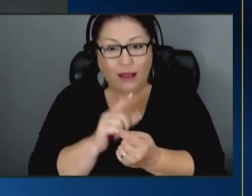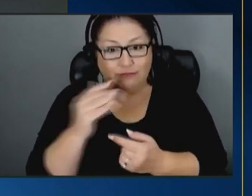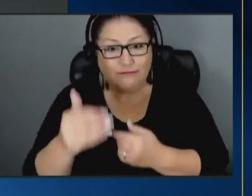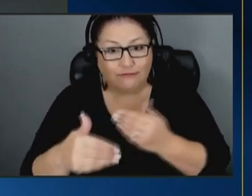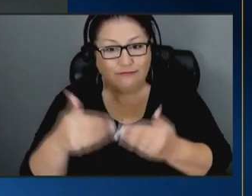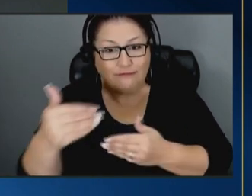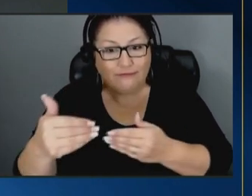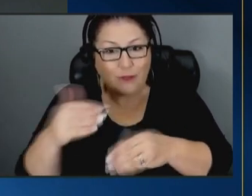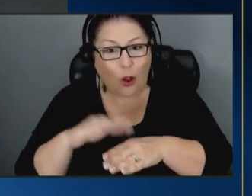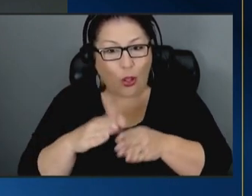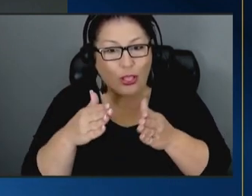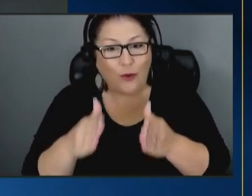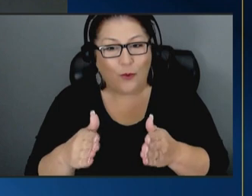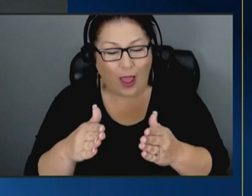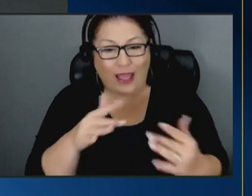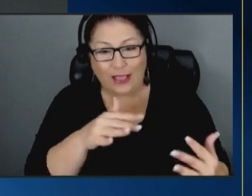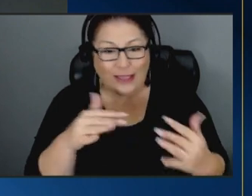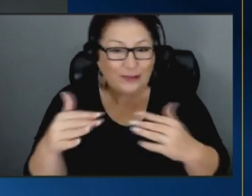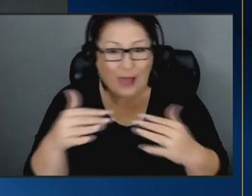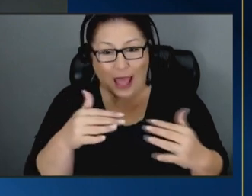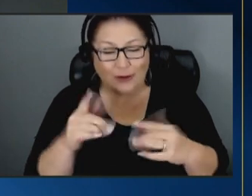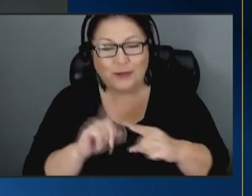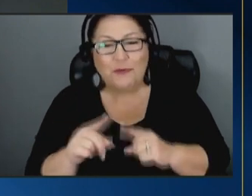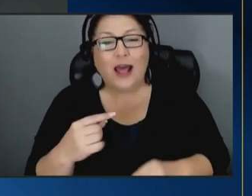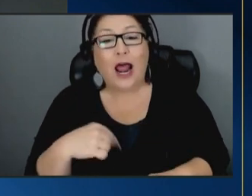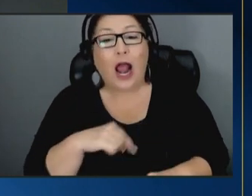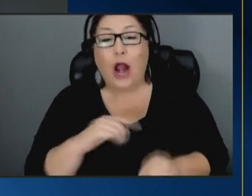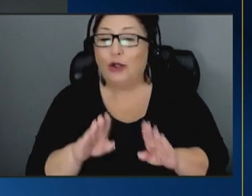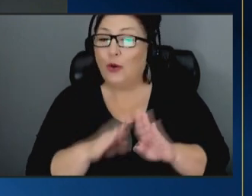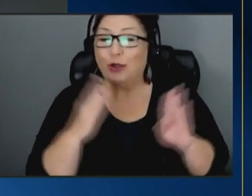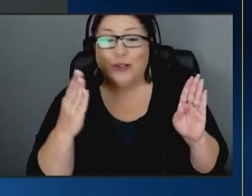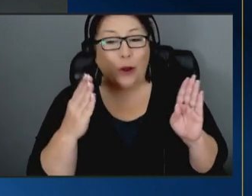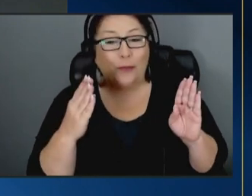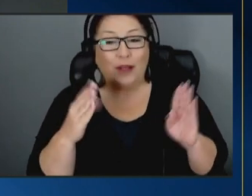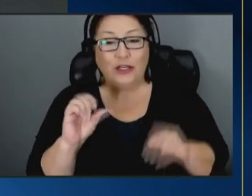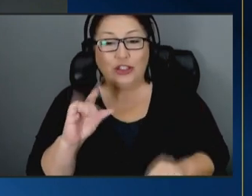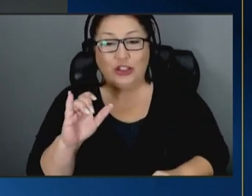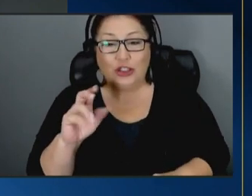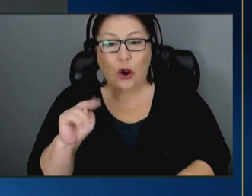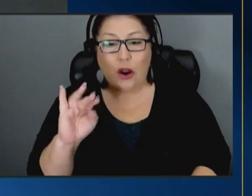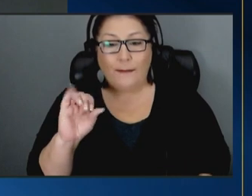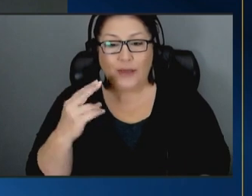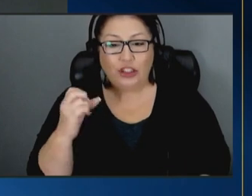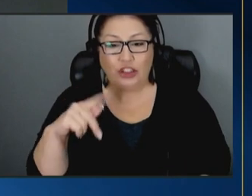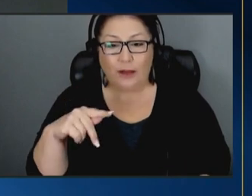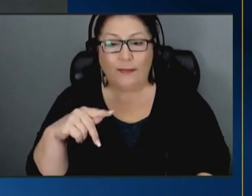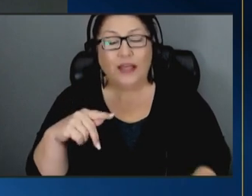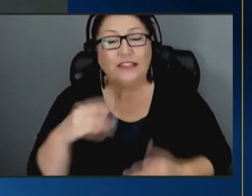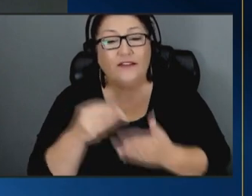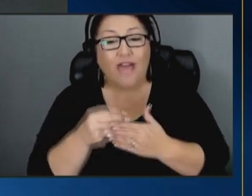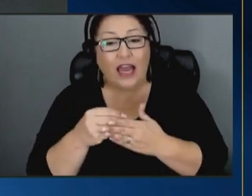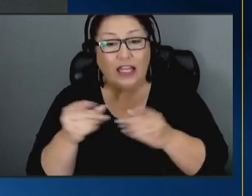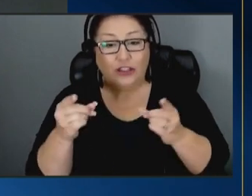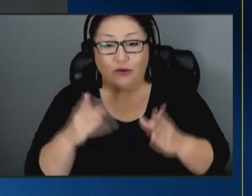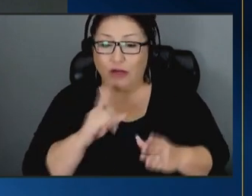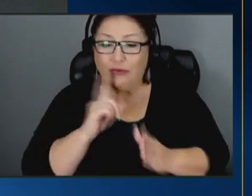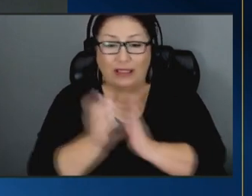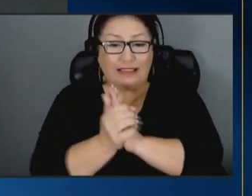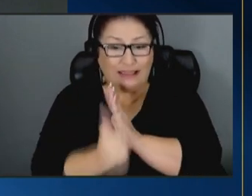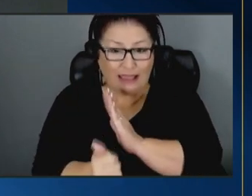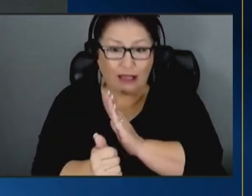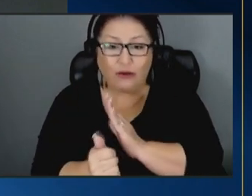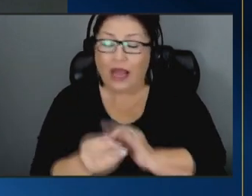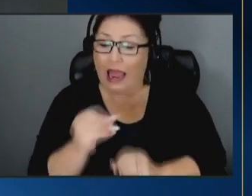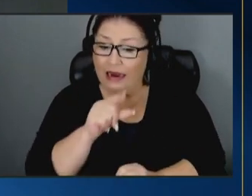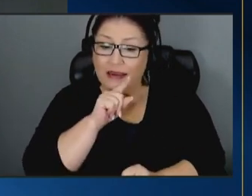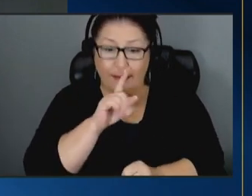kind of battles but you know our door is open sean bishop is the finance you know director and very very skilled and very much committed to